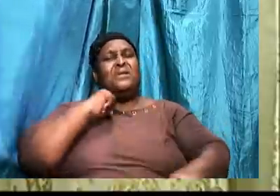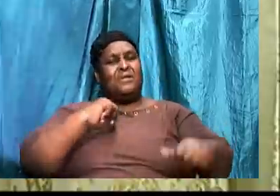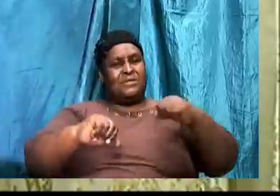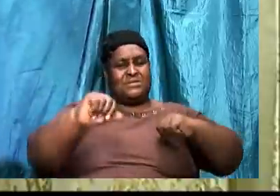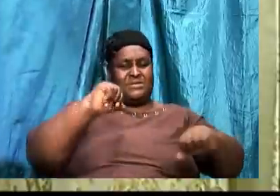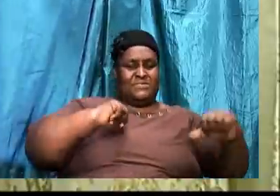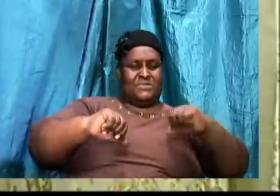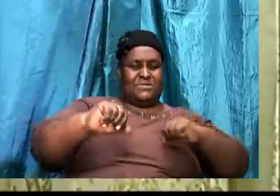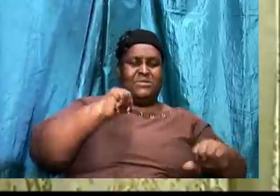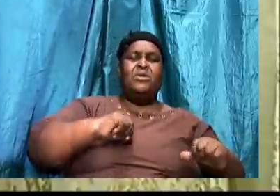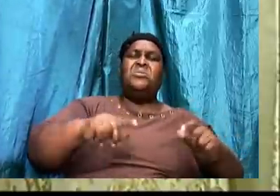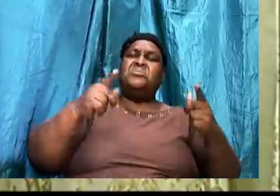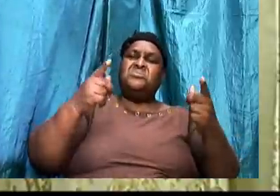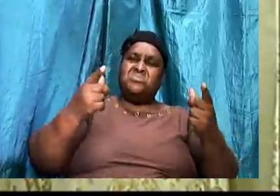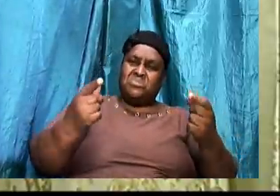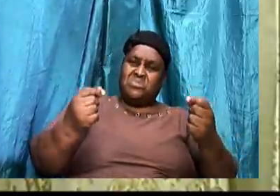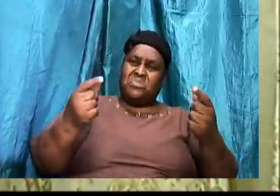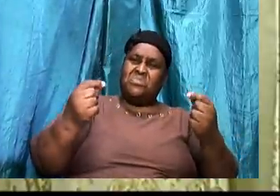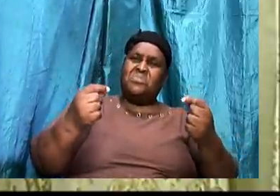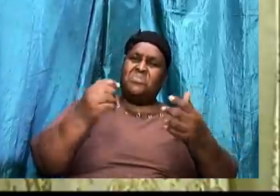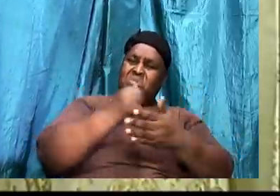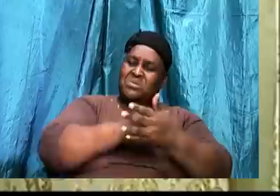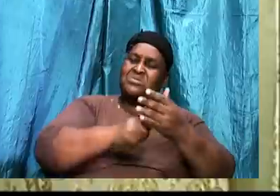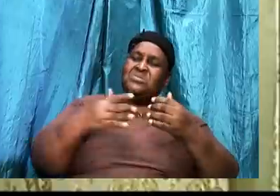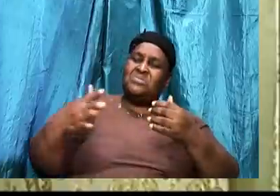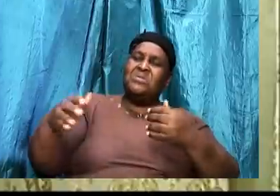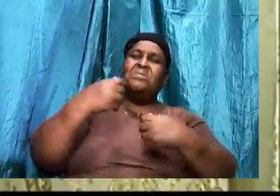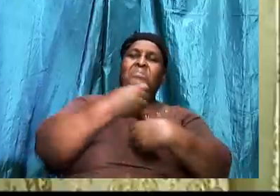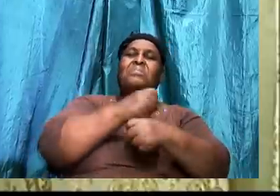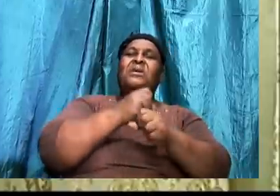To do something. To make the flesh feel satisfied.